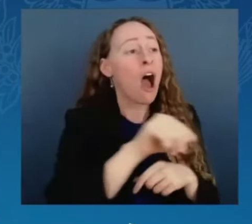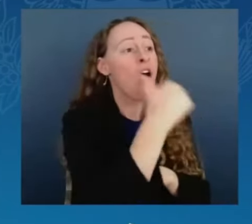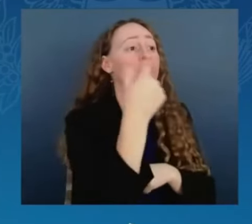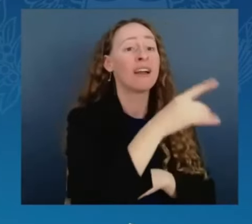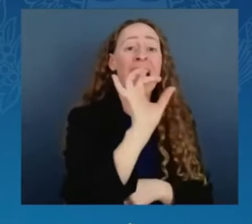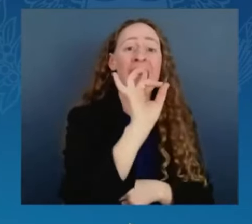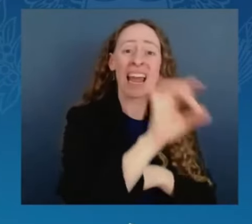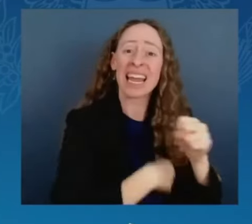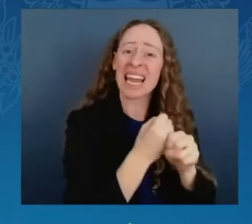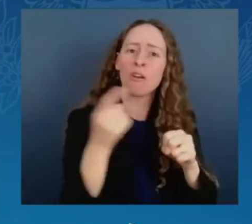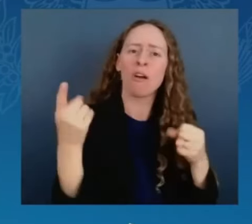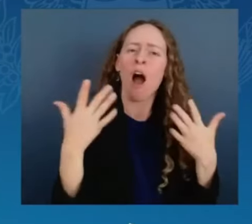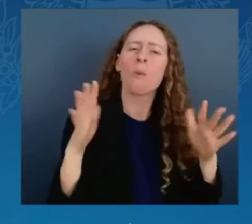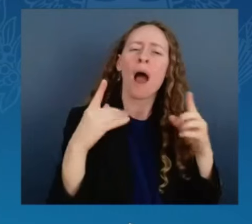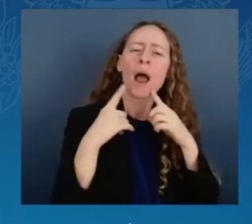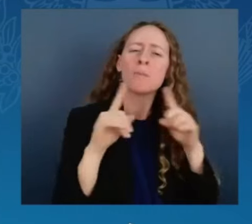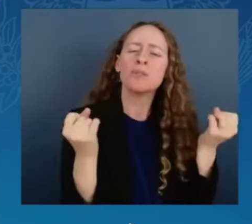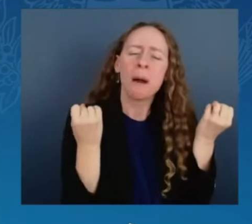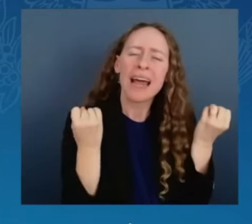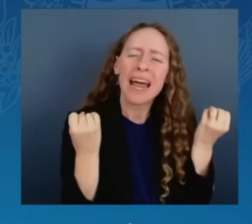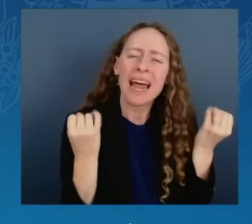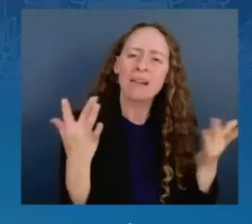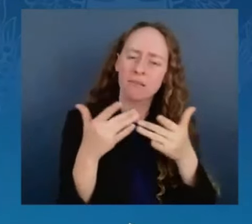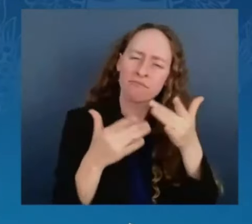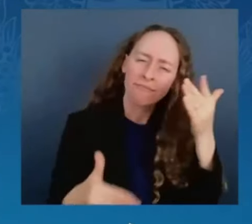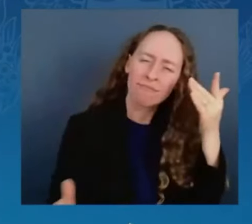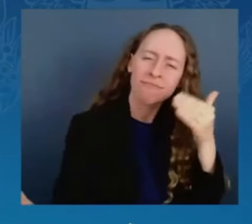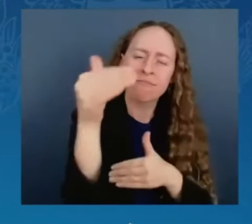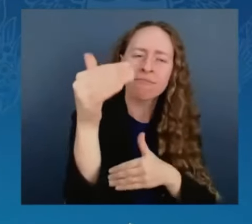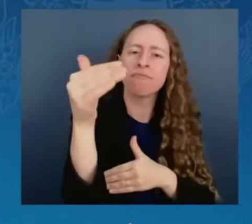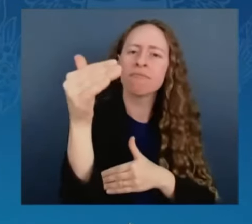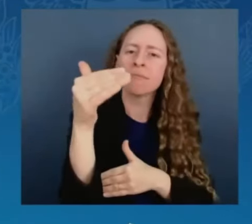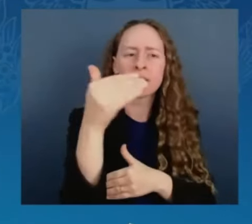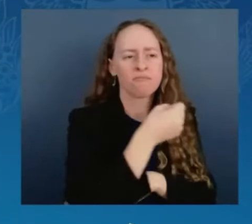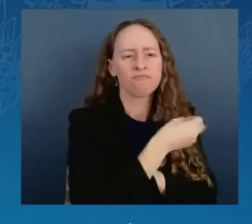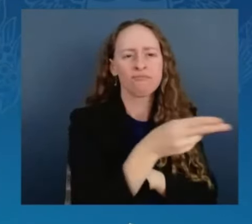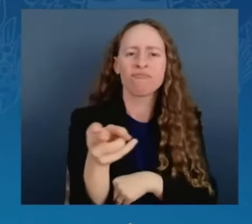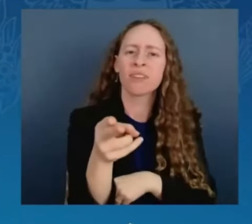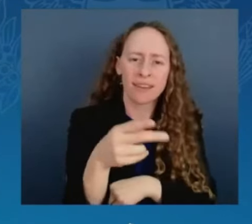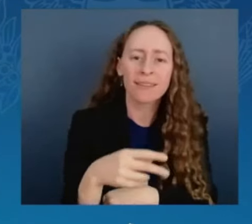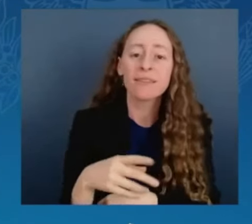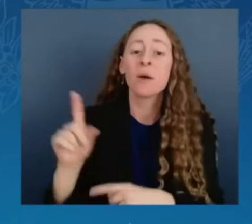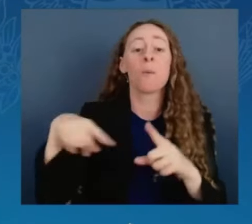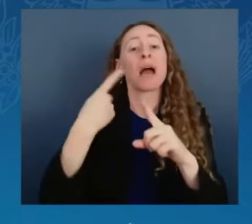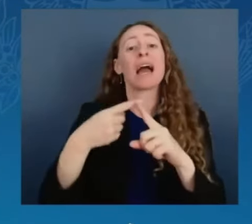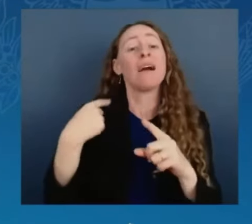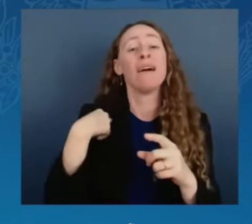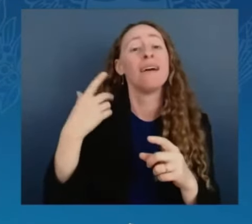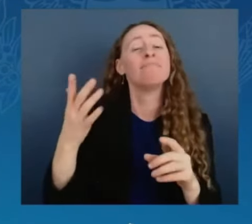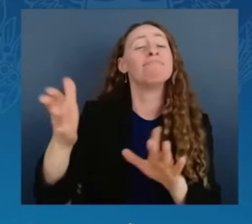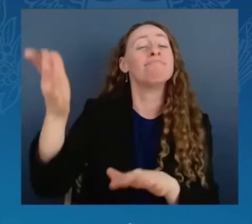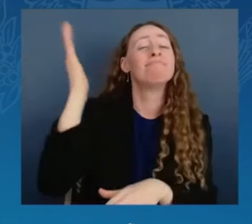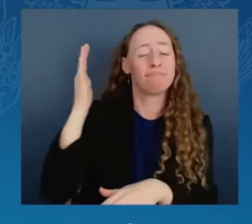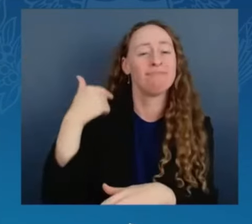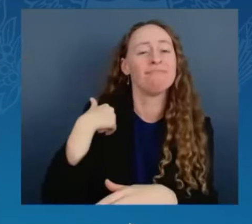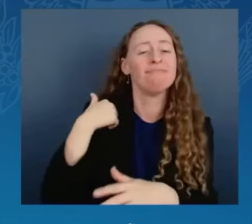I first came to know President Biden through his son Bo. We worked together as attorneys general in our states. And back then,